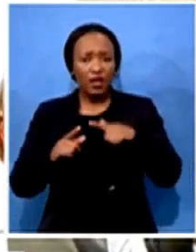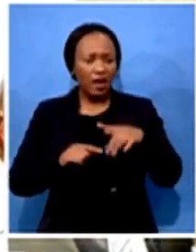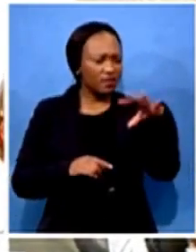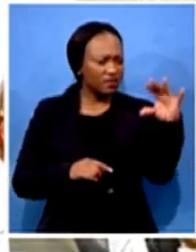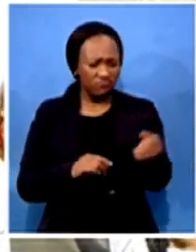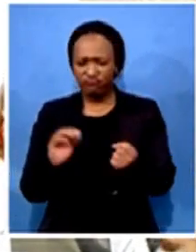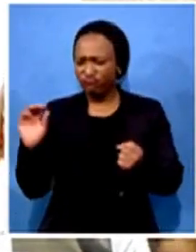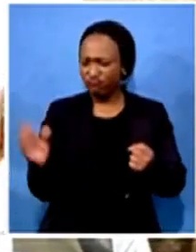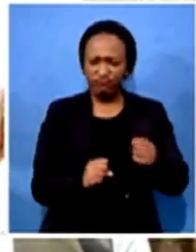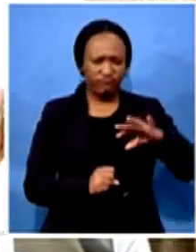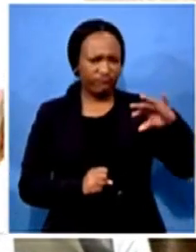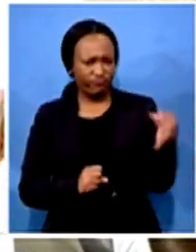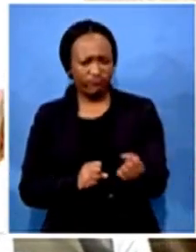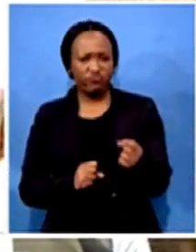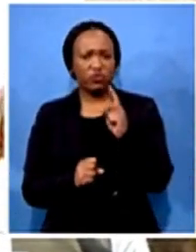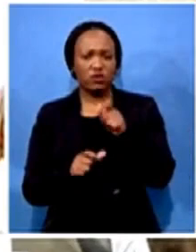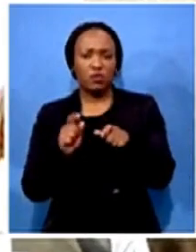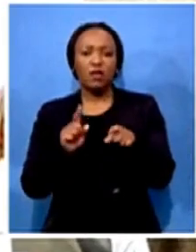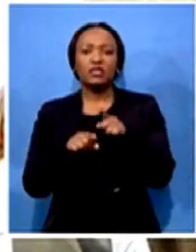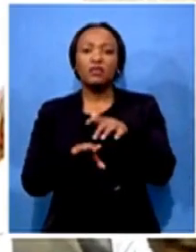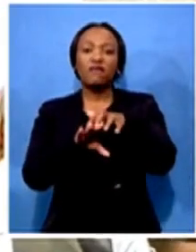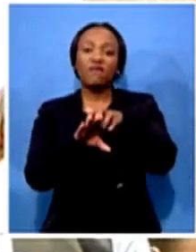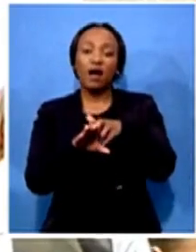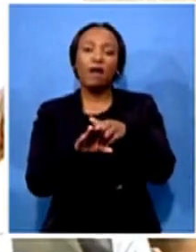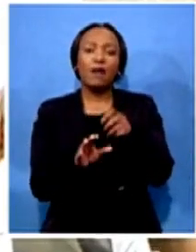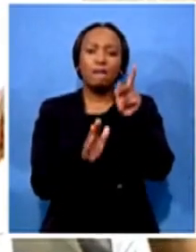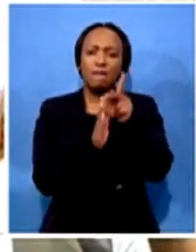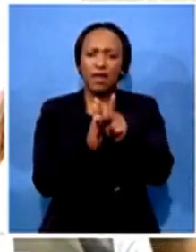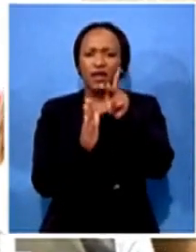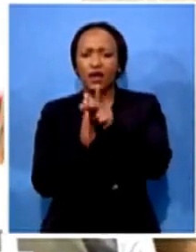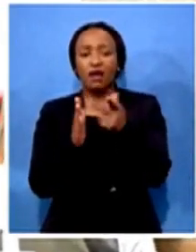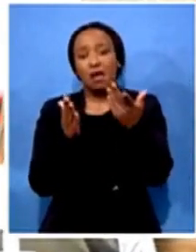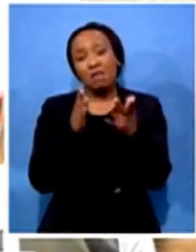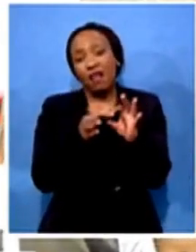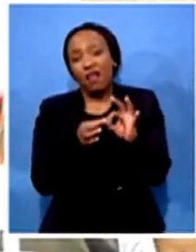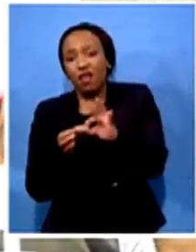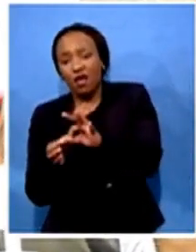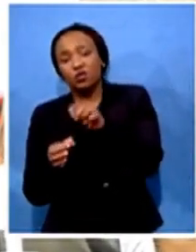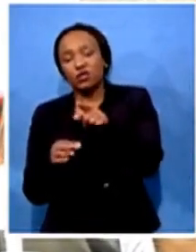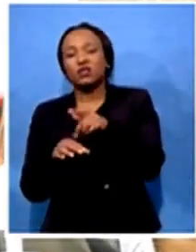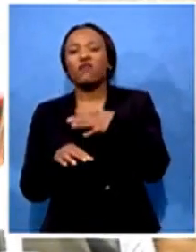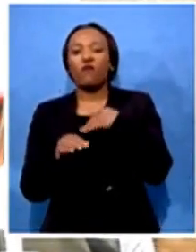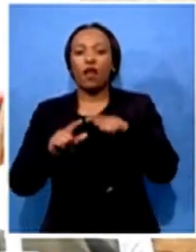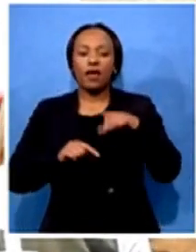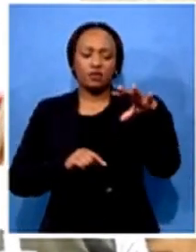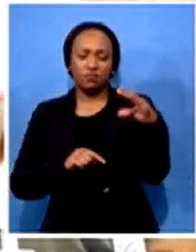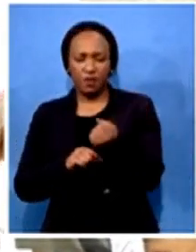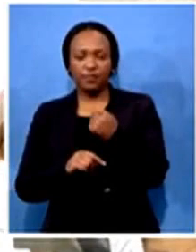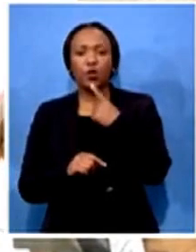the farm murders that is linked to the land grabs. And we say, no, you can't take the land. Please